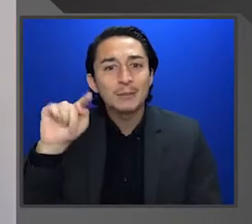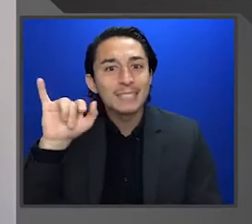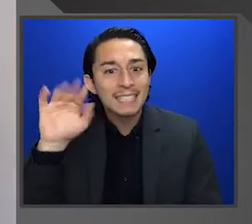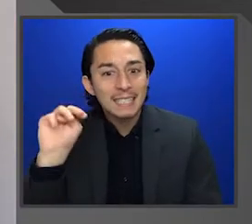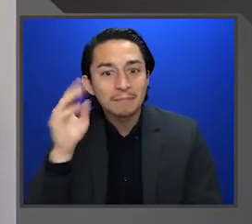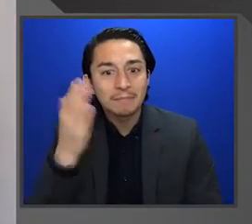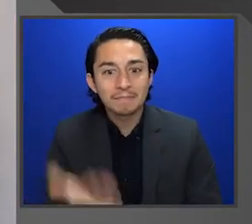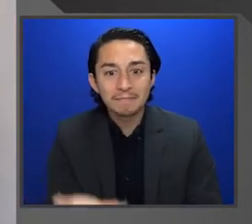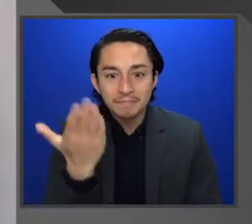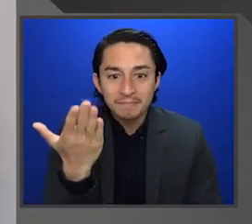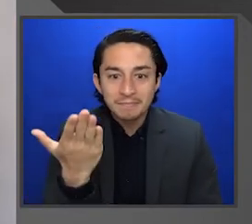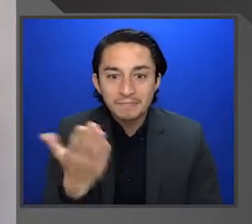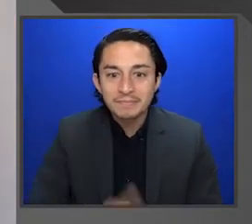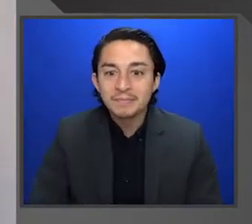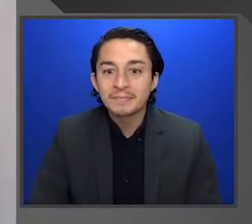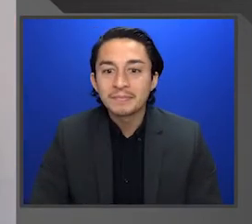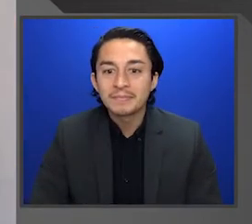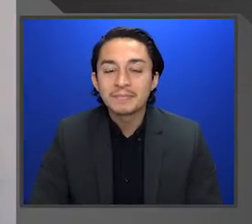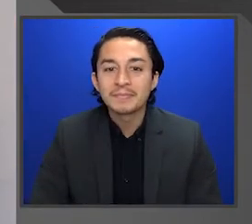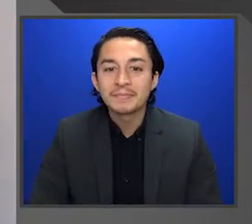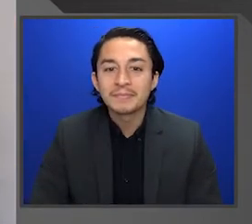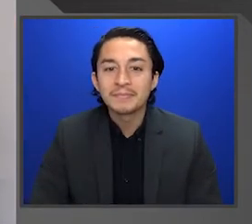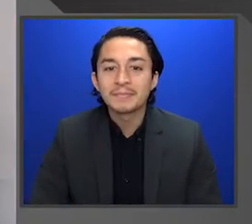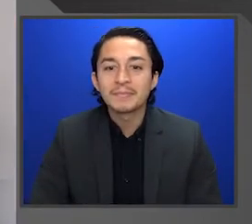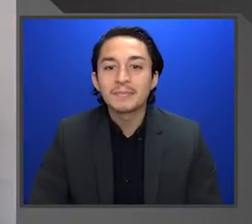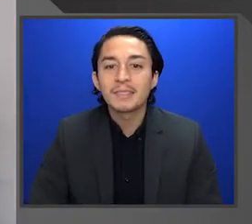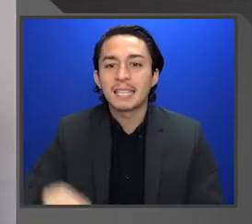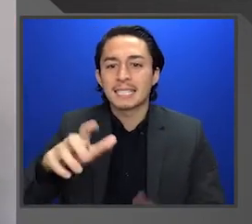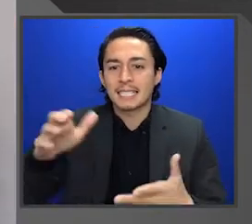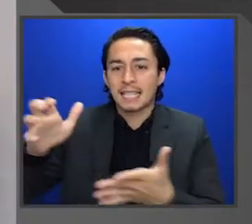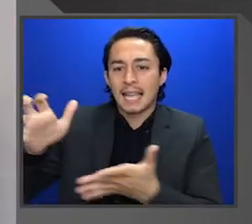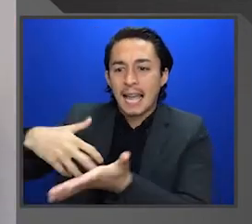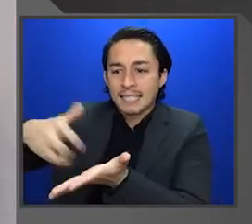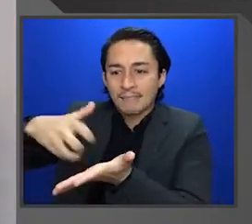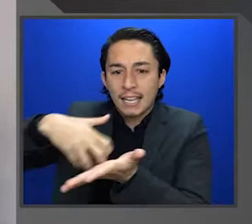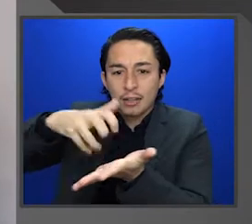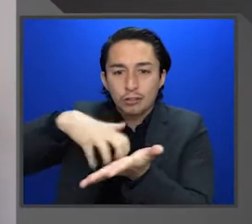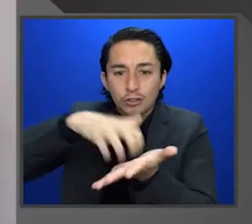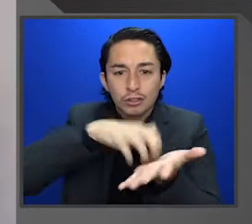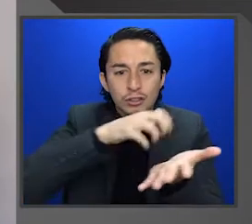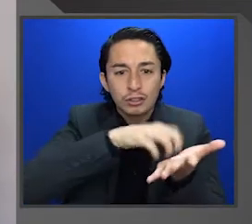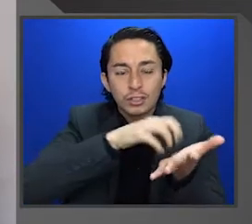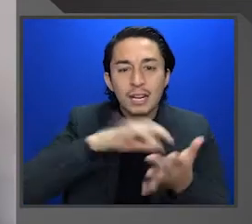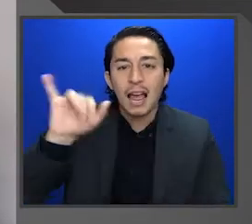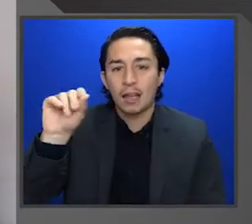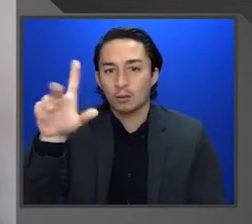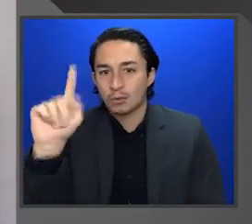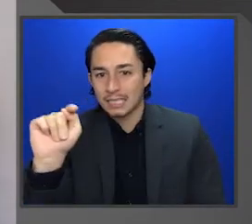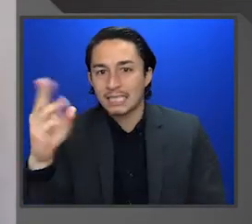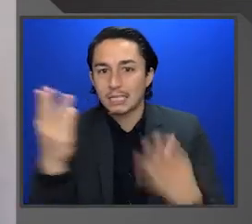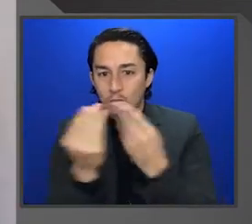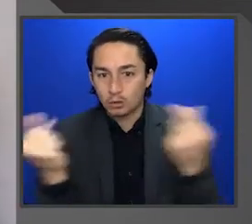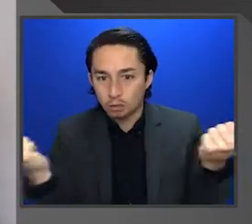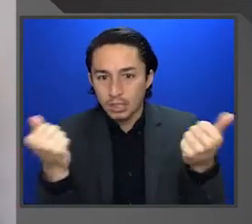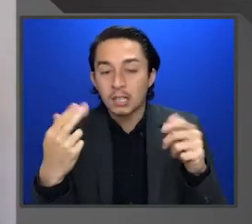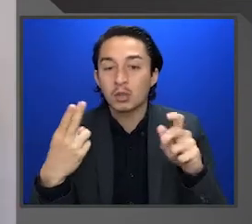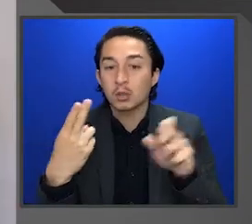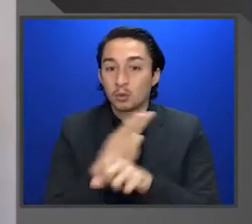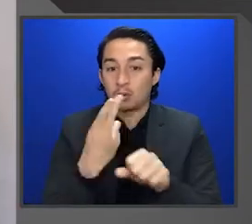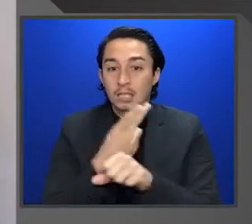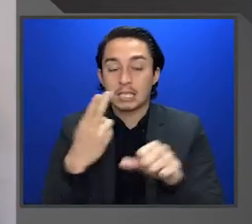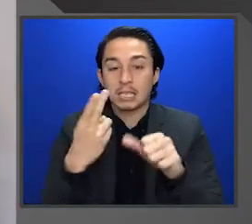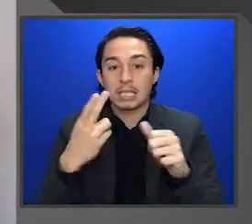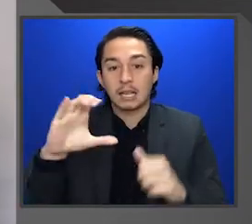Thanks, Tim. This is the Lego Cagoule excavator IoT-enabled solution that